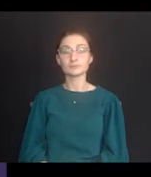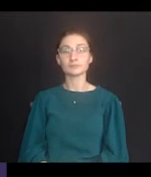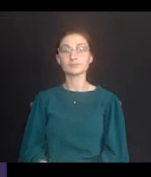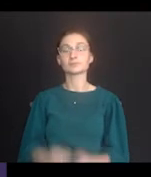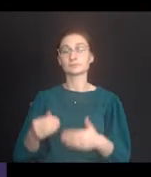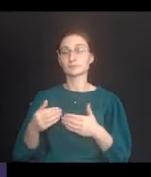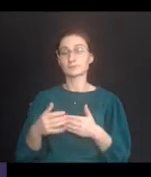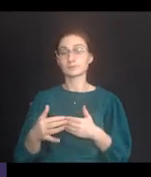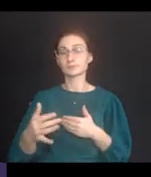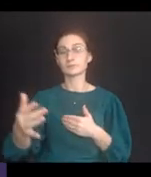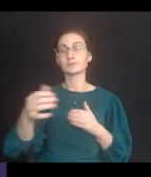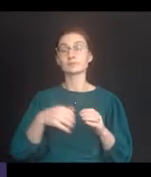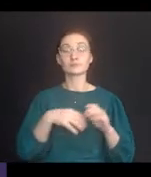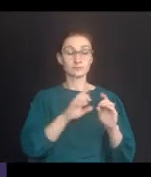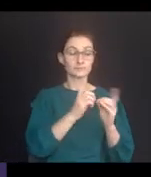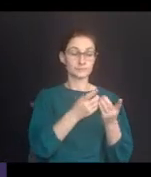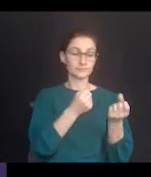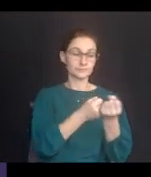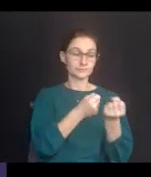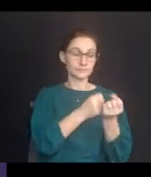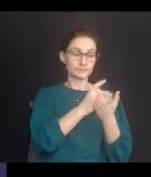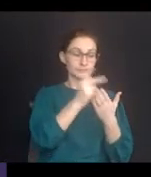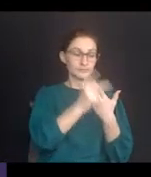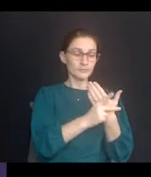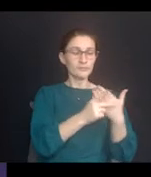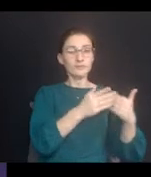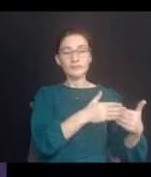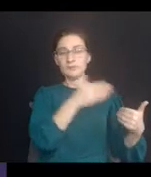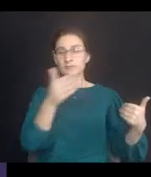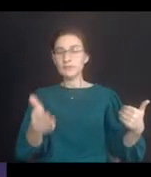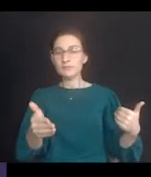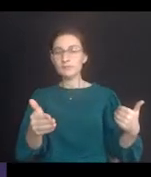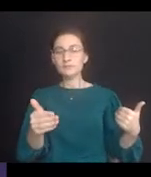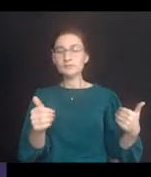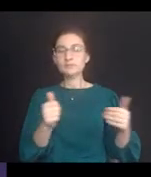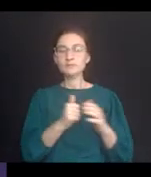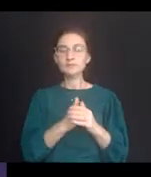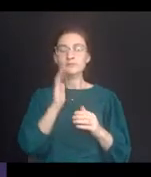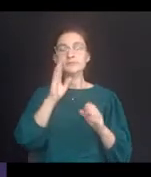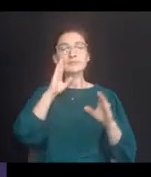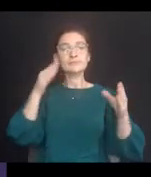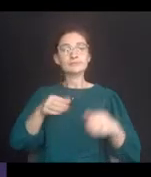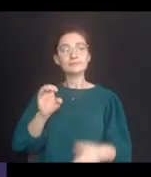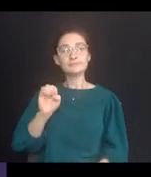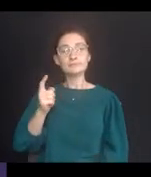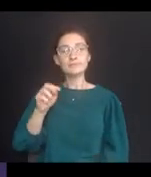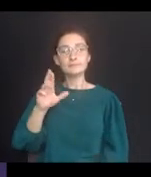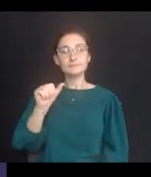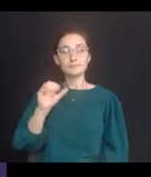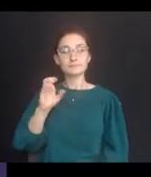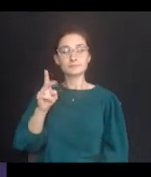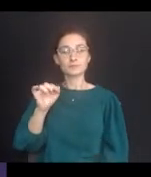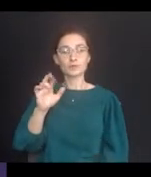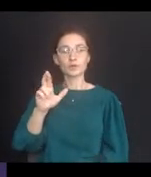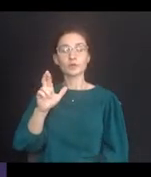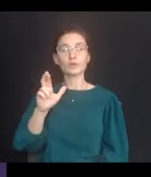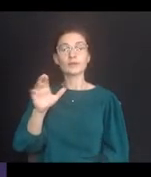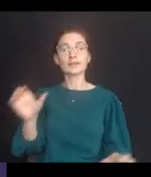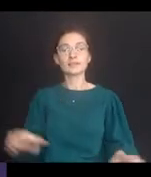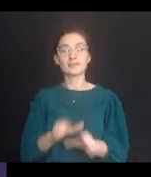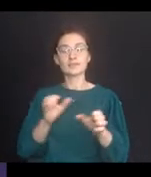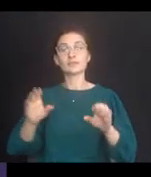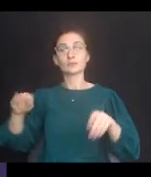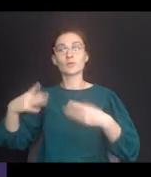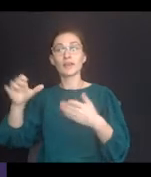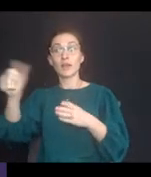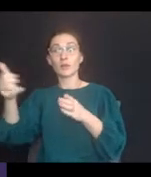So moving on from district-sponsored programs, let's look at extracurricular activities provided